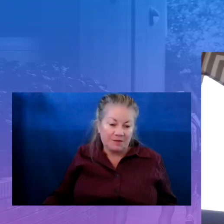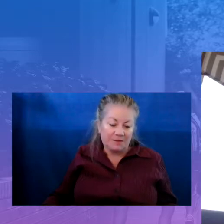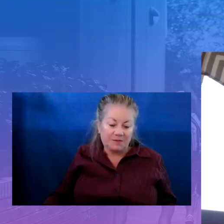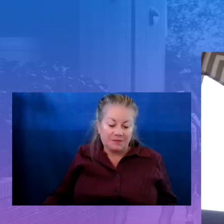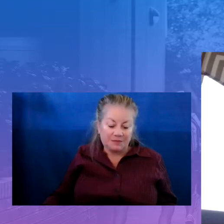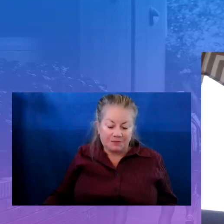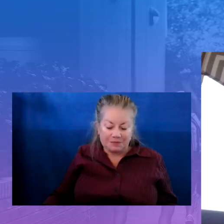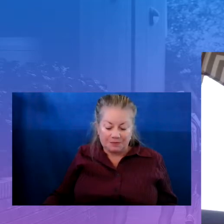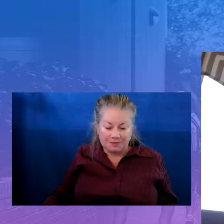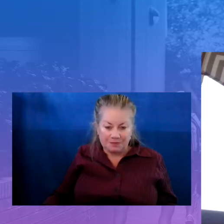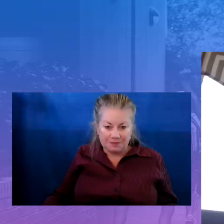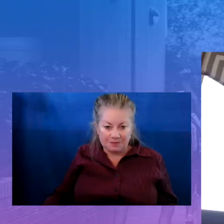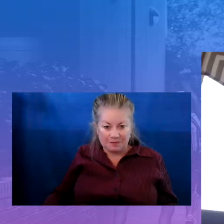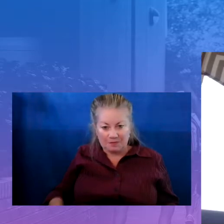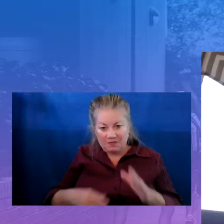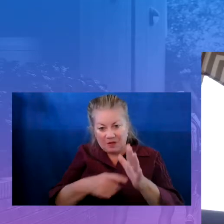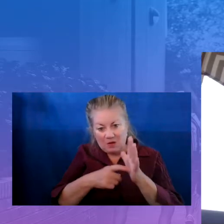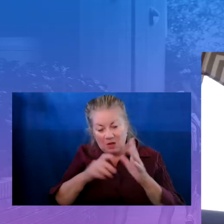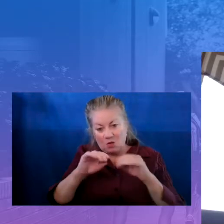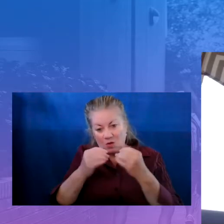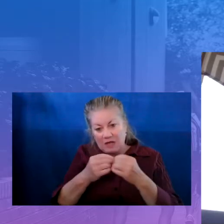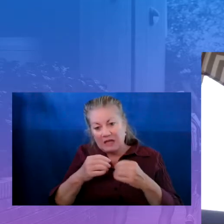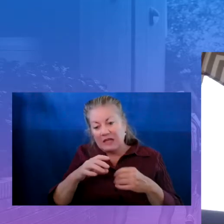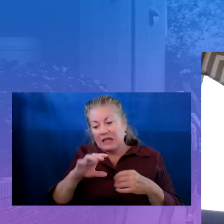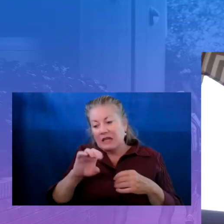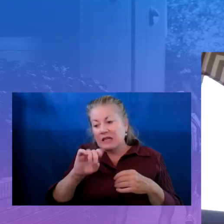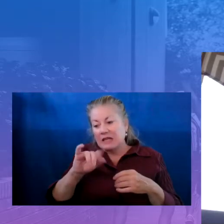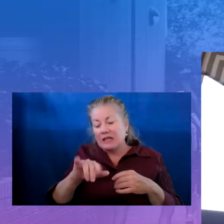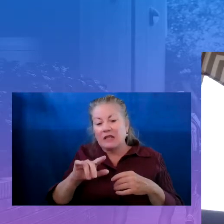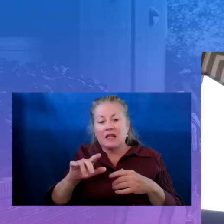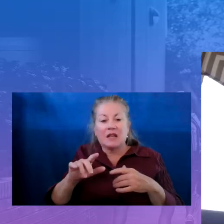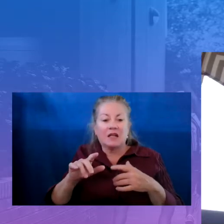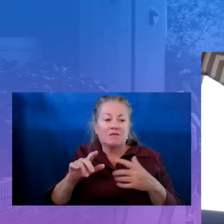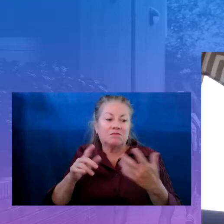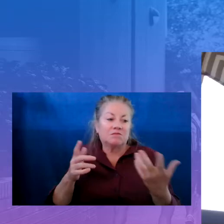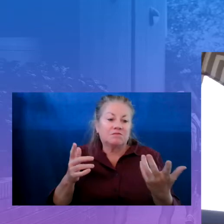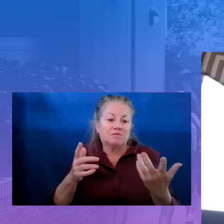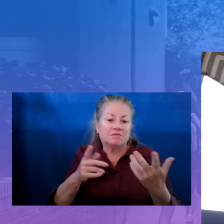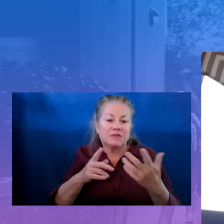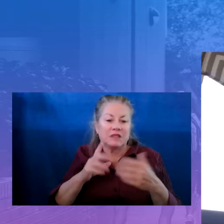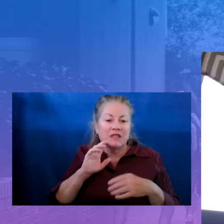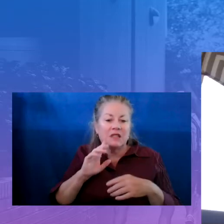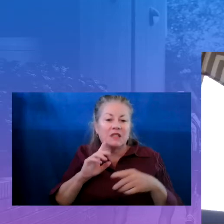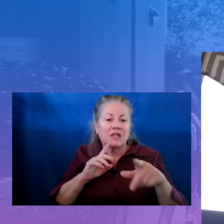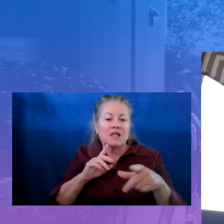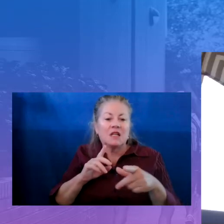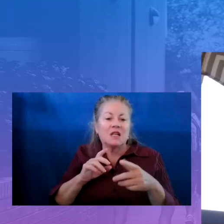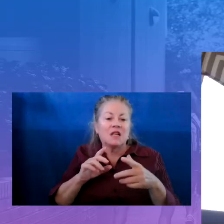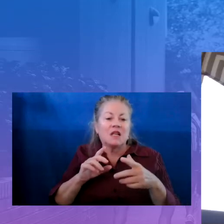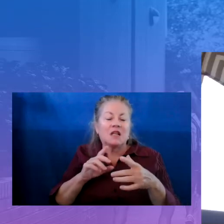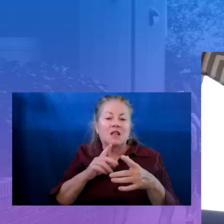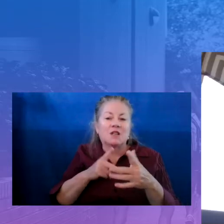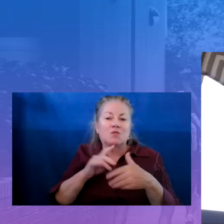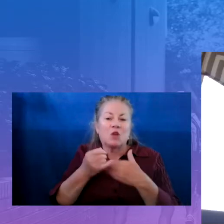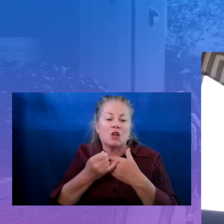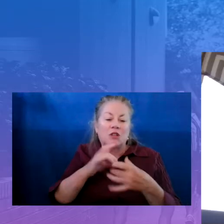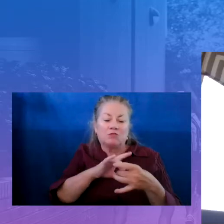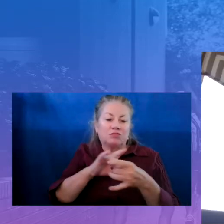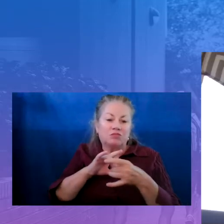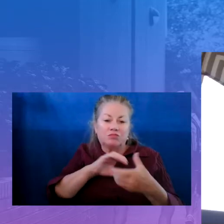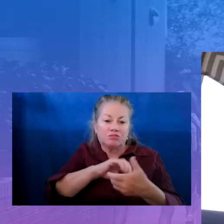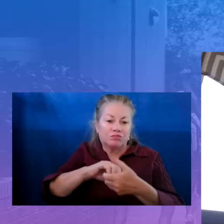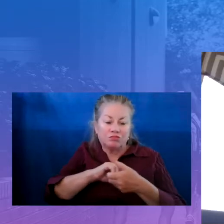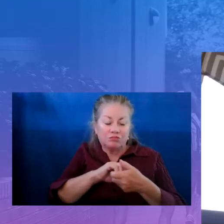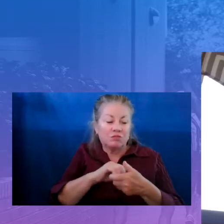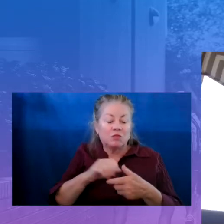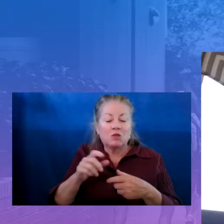organizing entity like the Opportunity Project. So we are making sizable investments as a community, not just